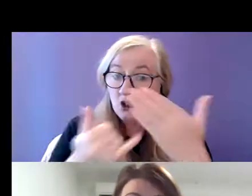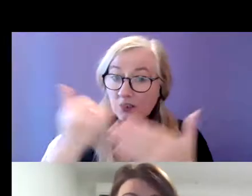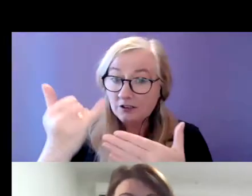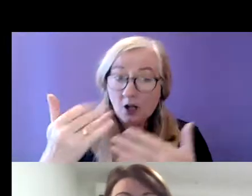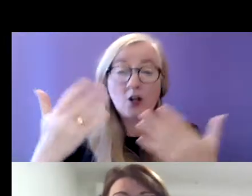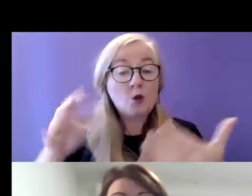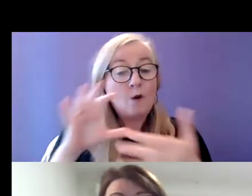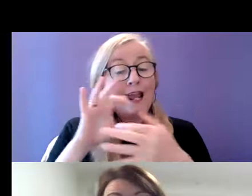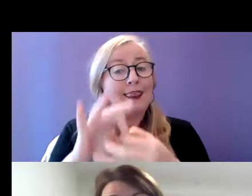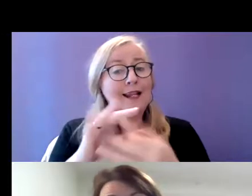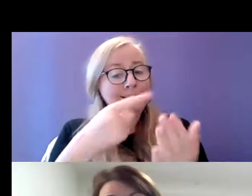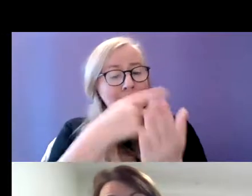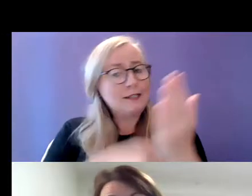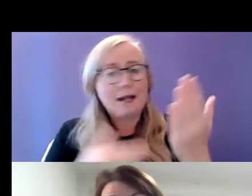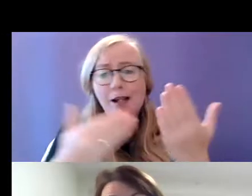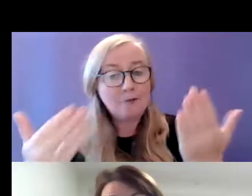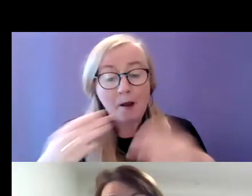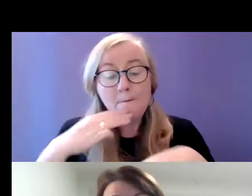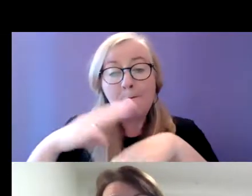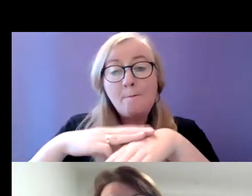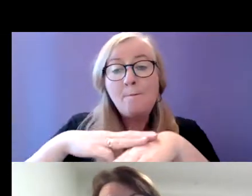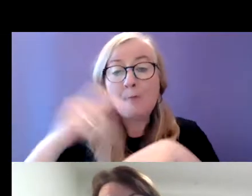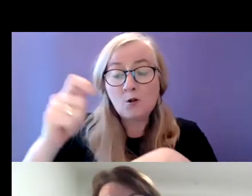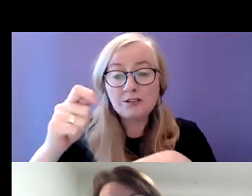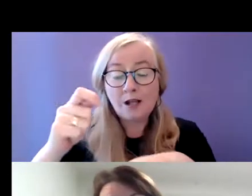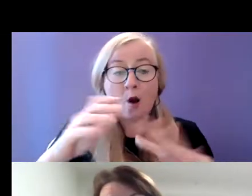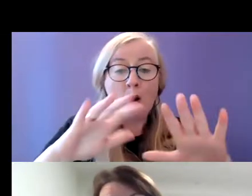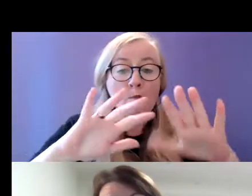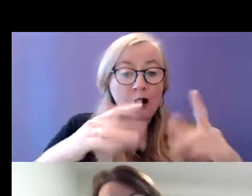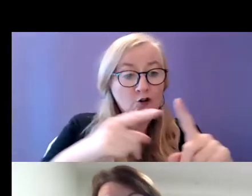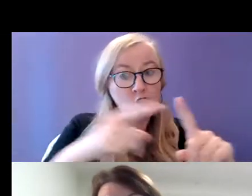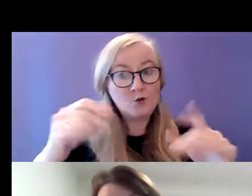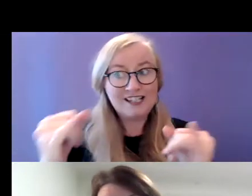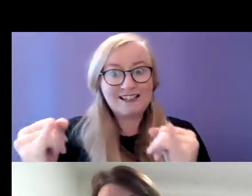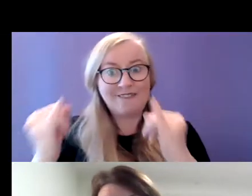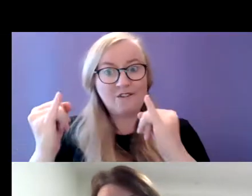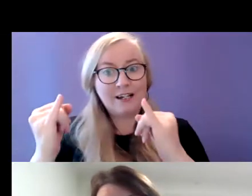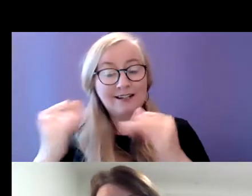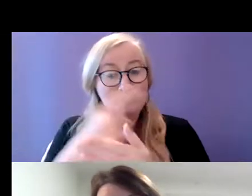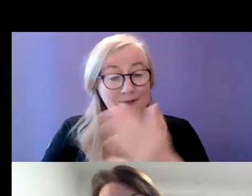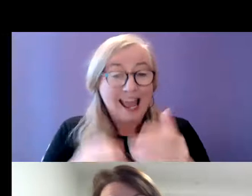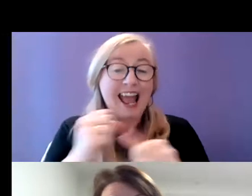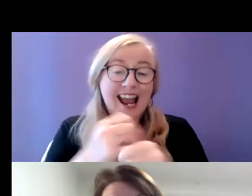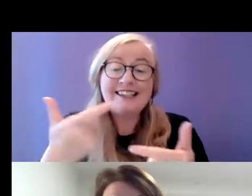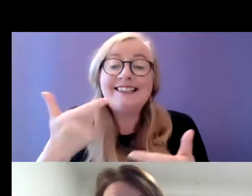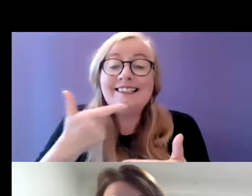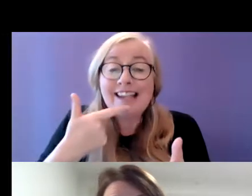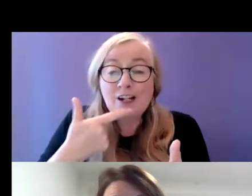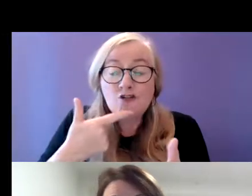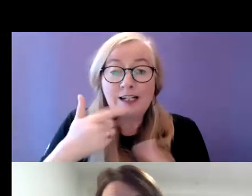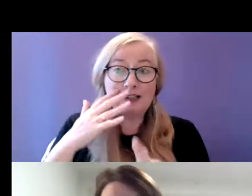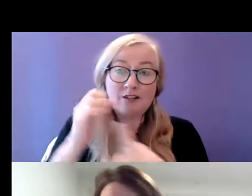disability was majority were moderate to severe profound intellectual disability and all had secondary diagnosis of either